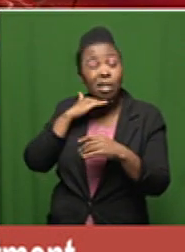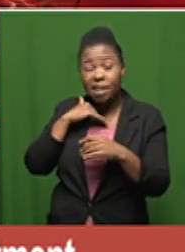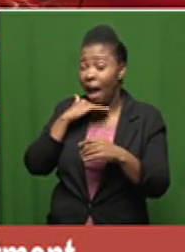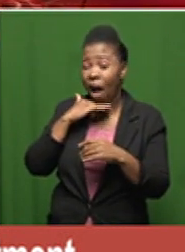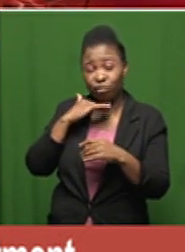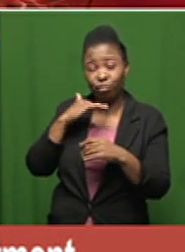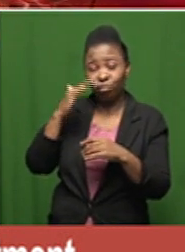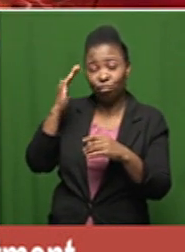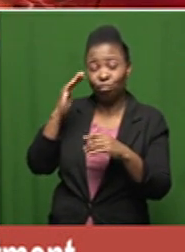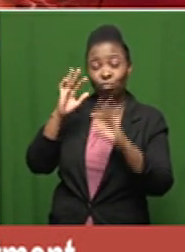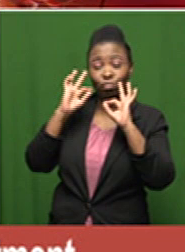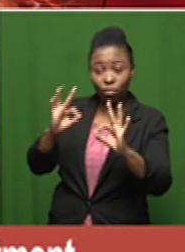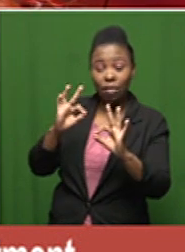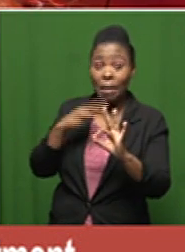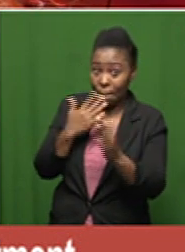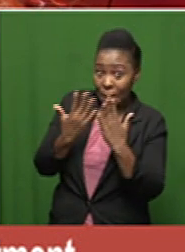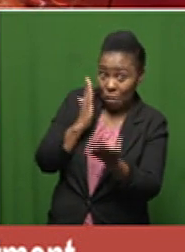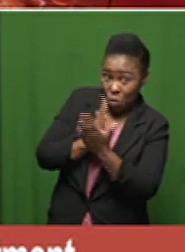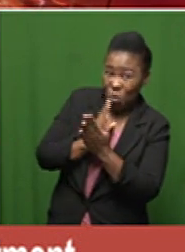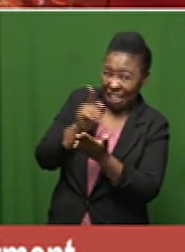may be true that it works